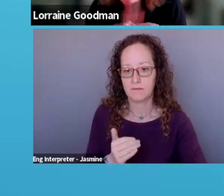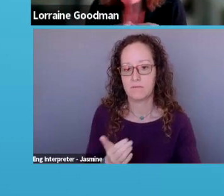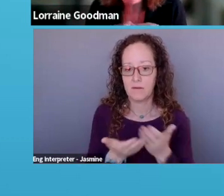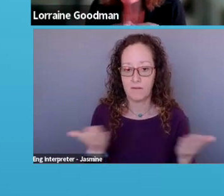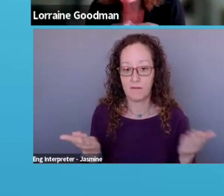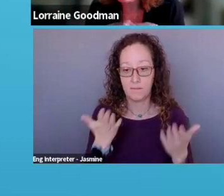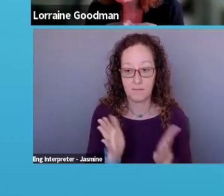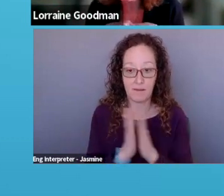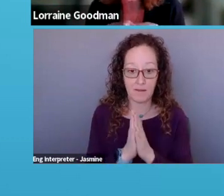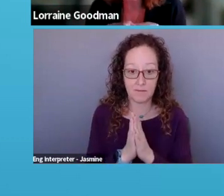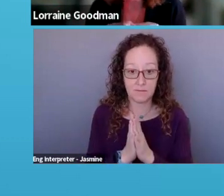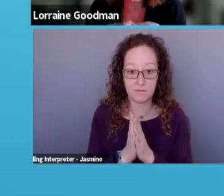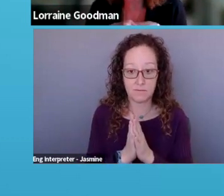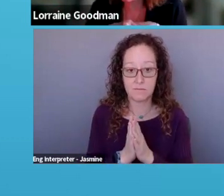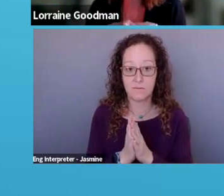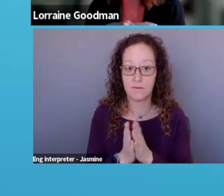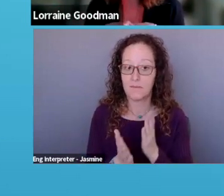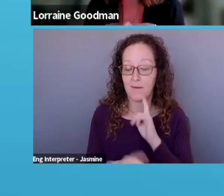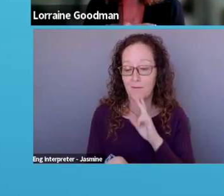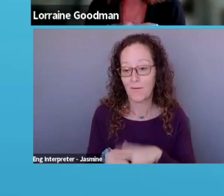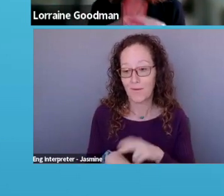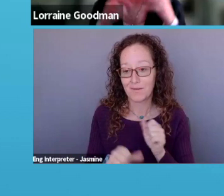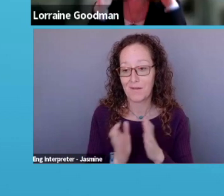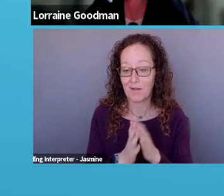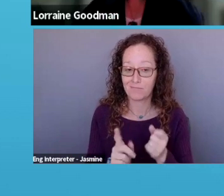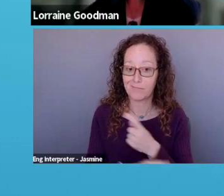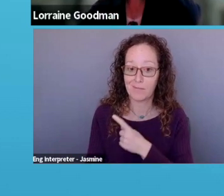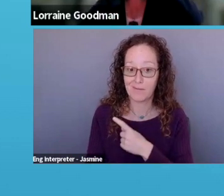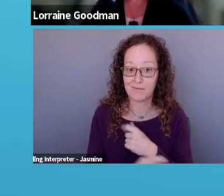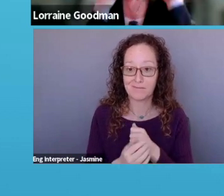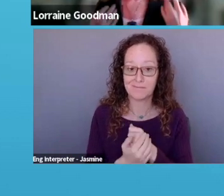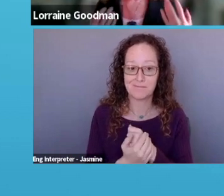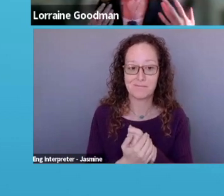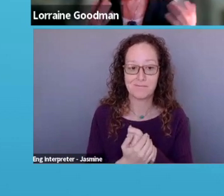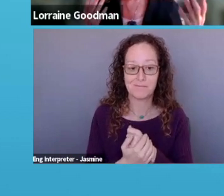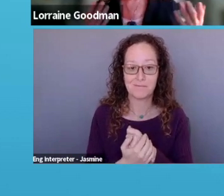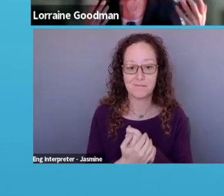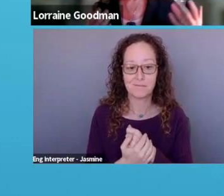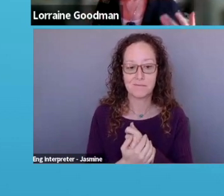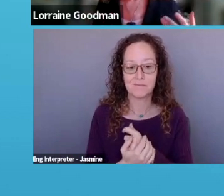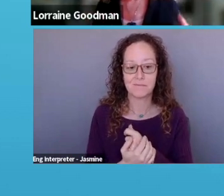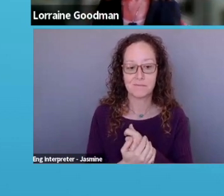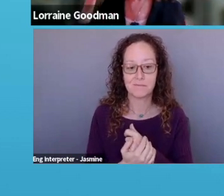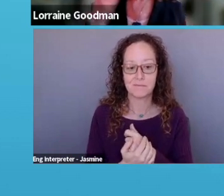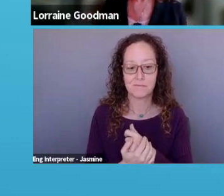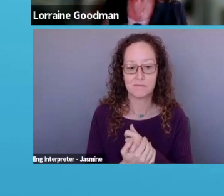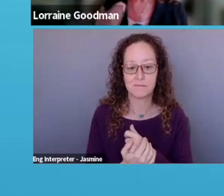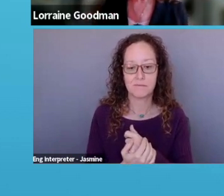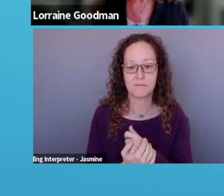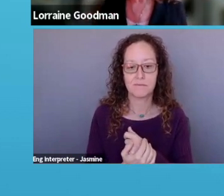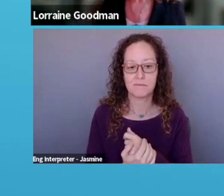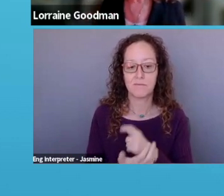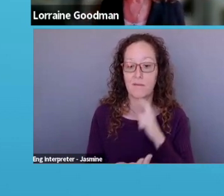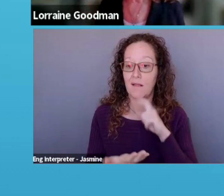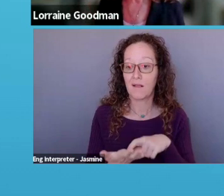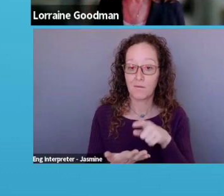may ask for something else randomly, but, um, uh, like I, there's an organization out here that always